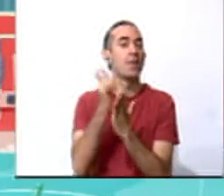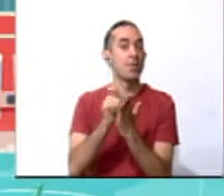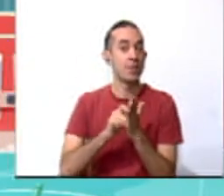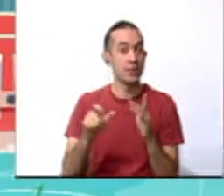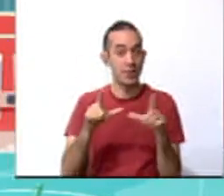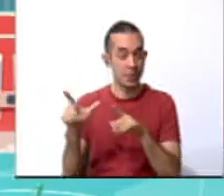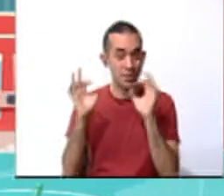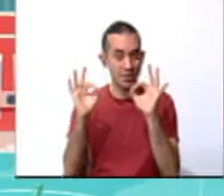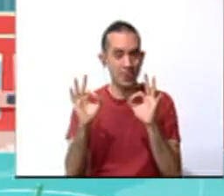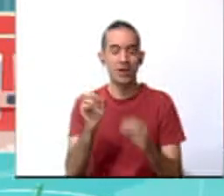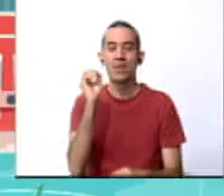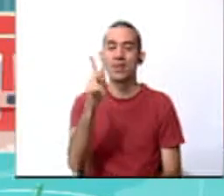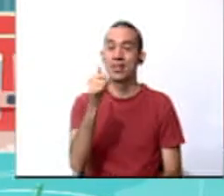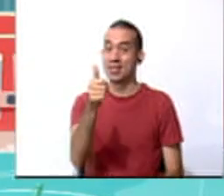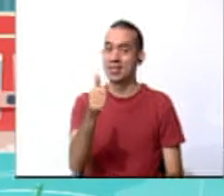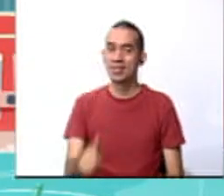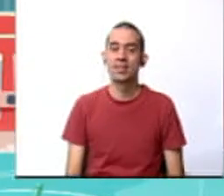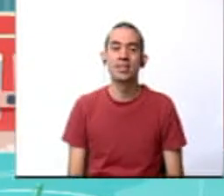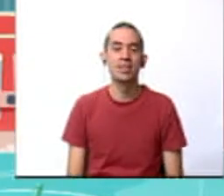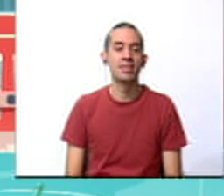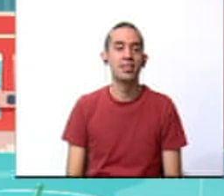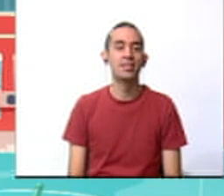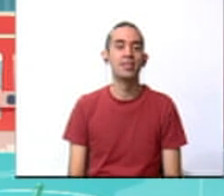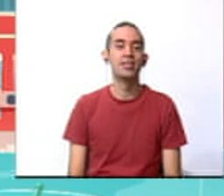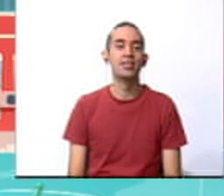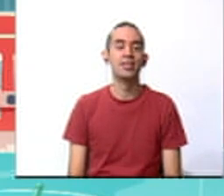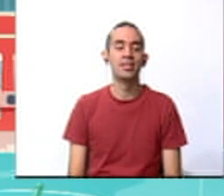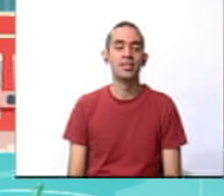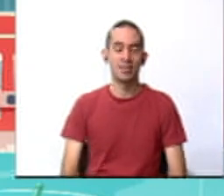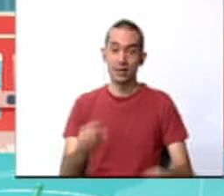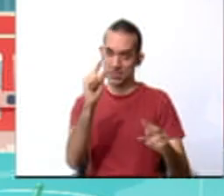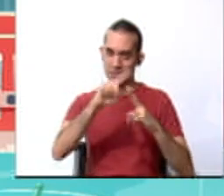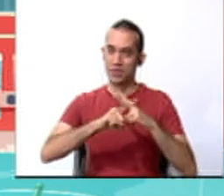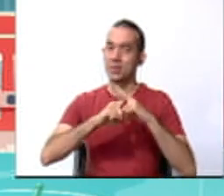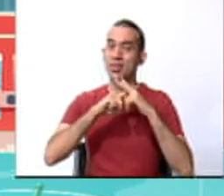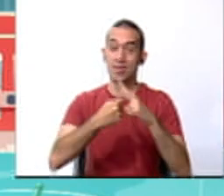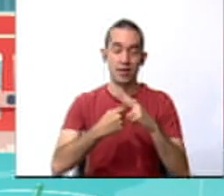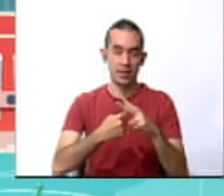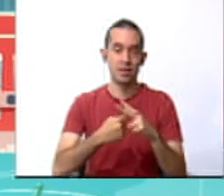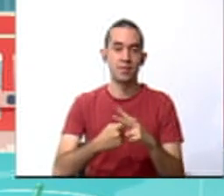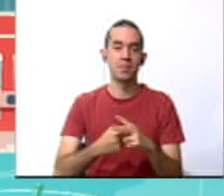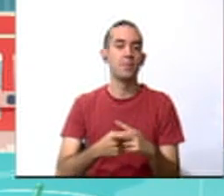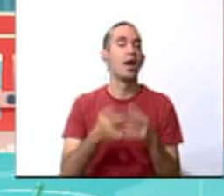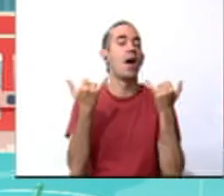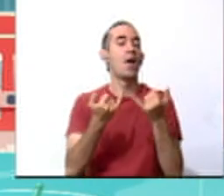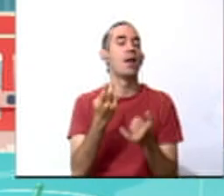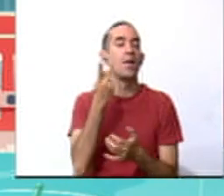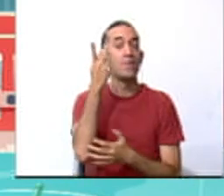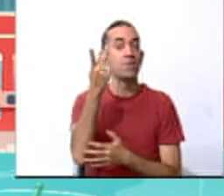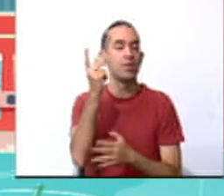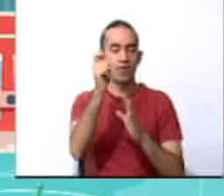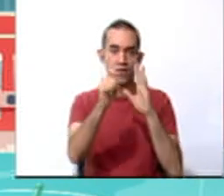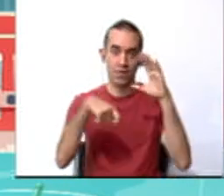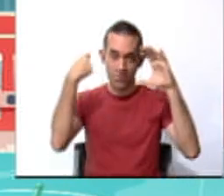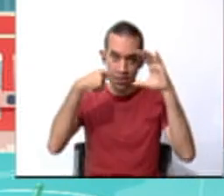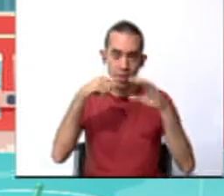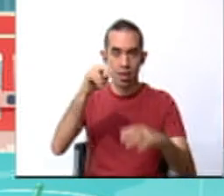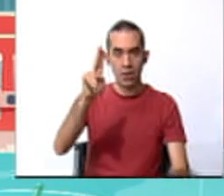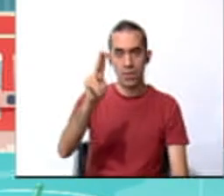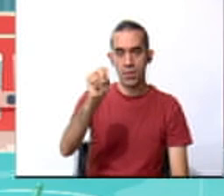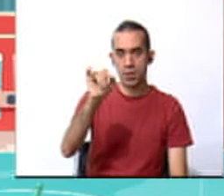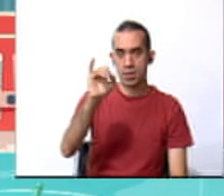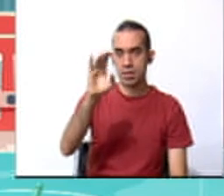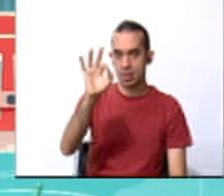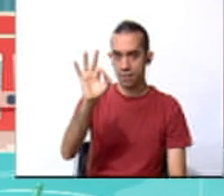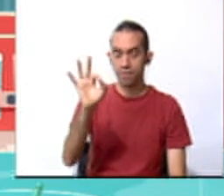Yes. Okay. So we are about to start. We are going to watch a video from UNICEF. And